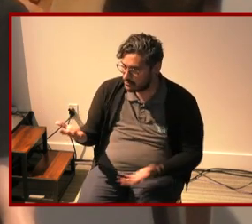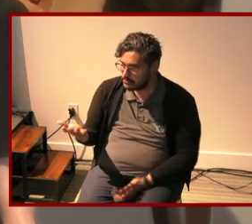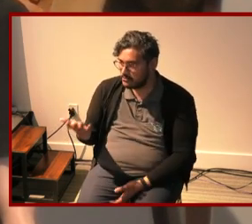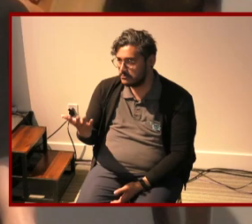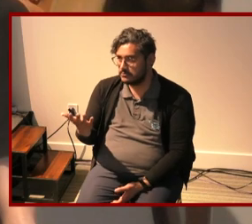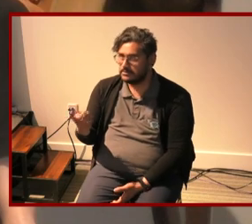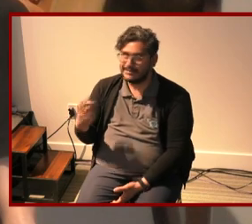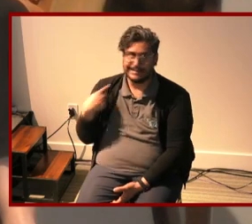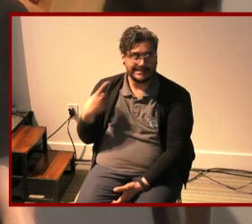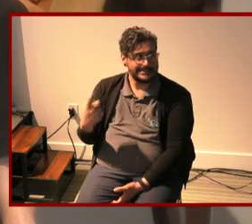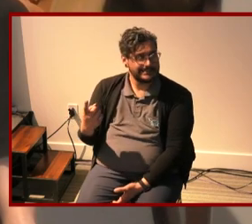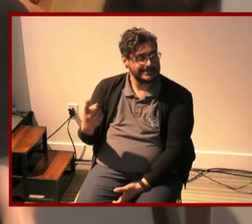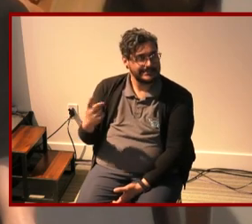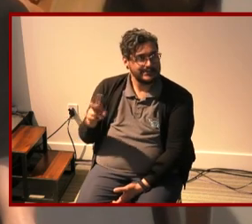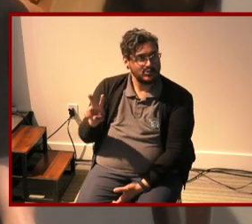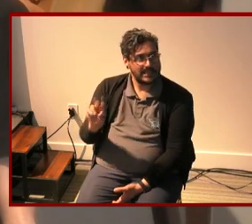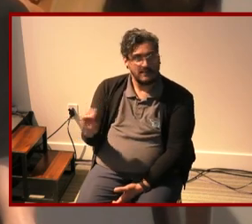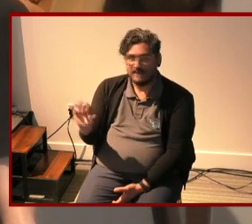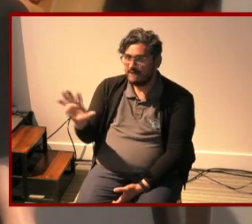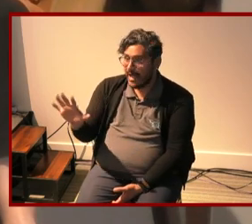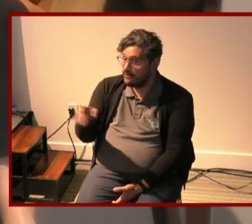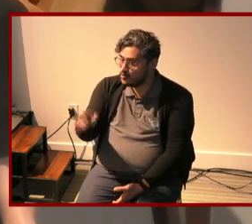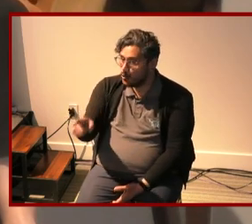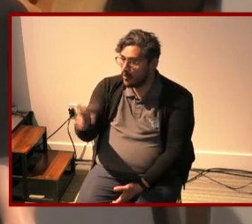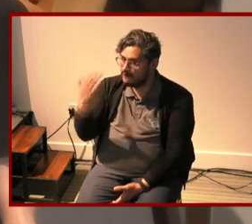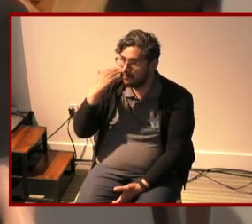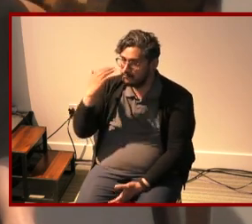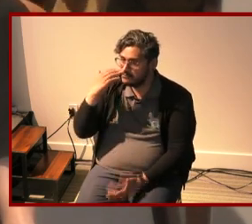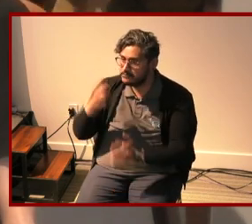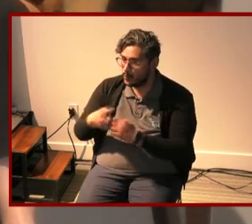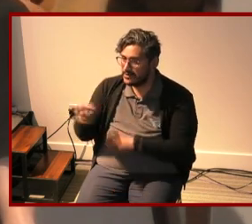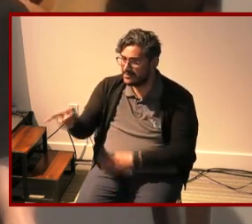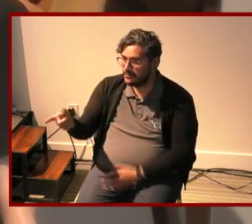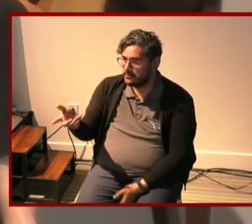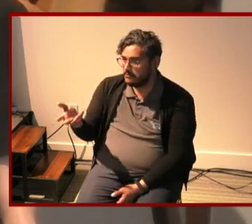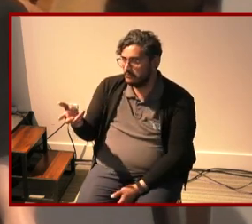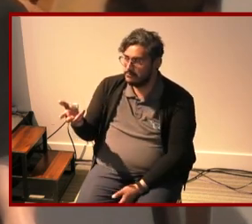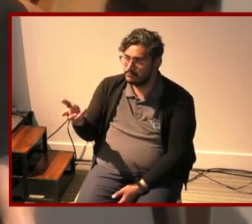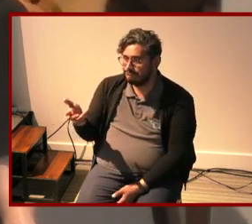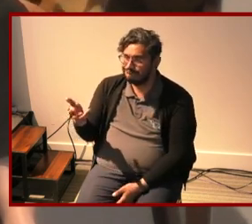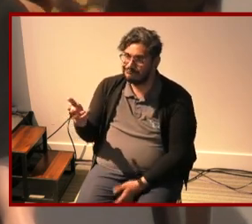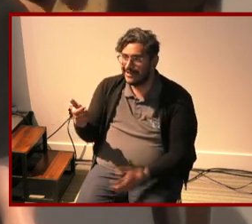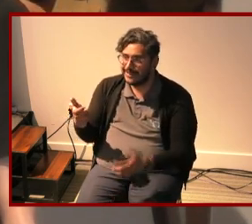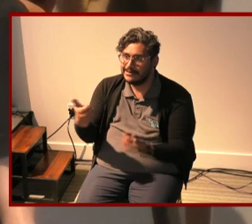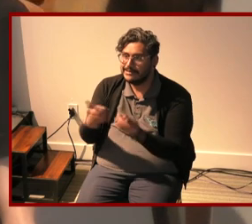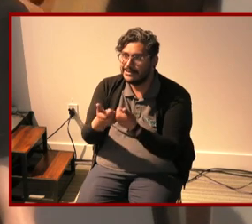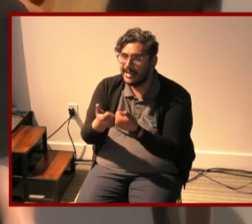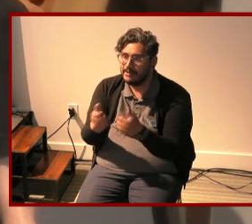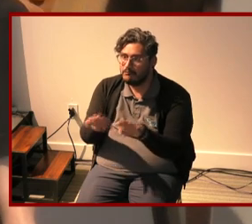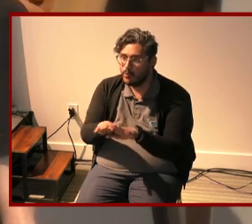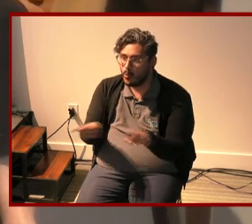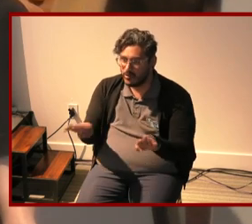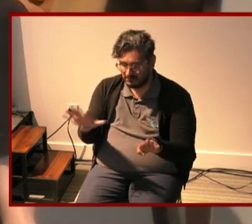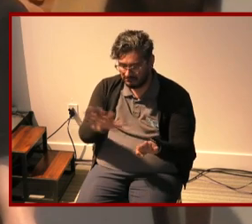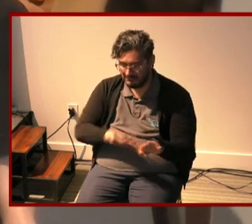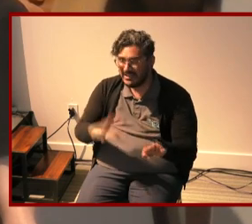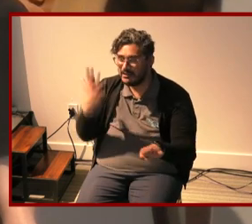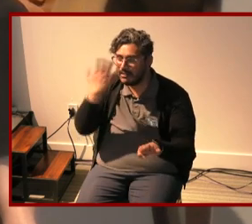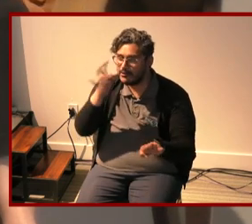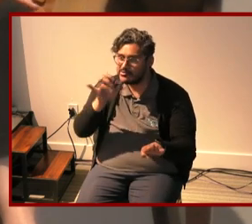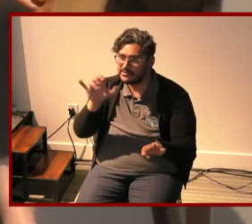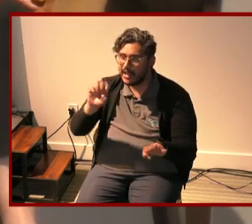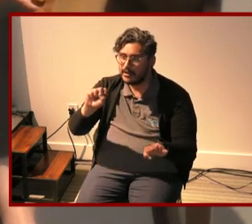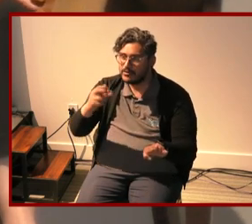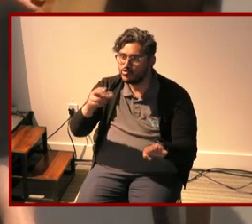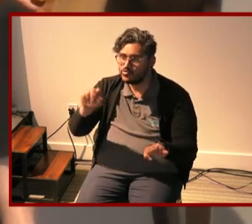since 2005 you're very familiar with this little game board that looks like shoots and ladders or something like